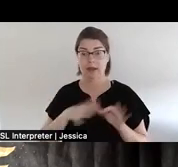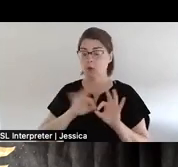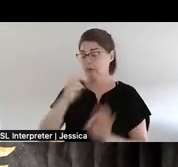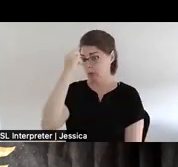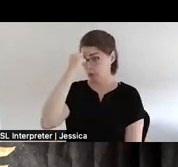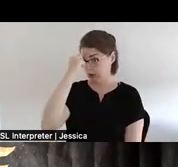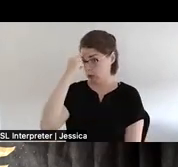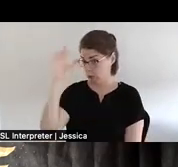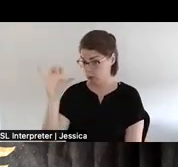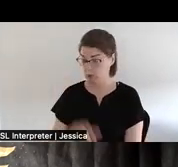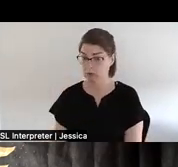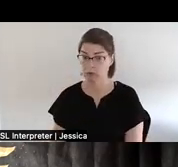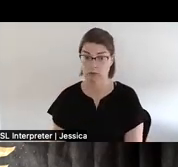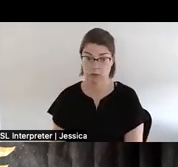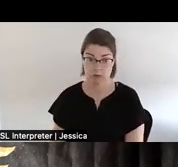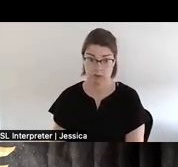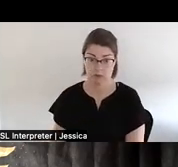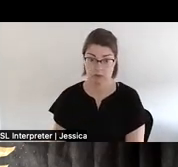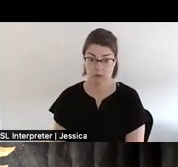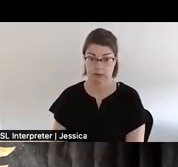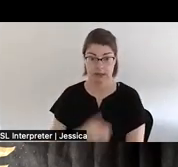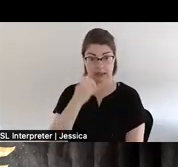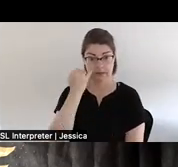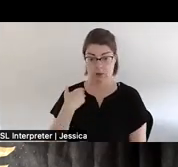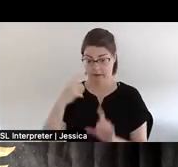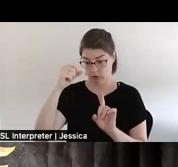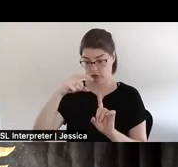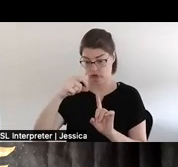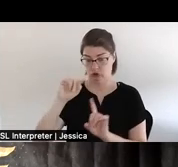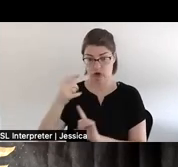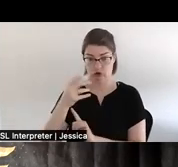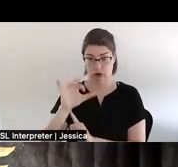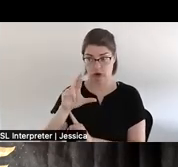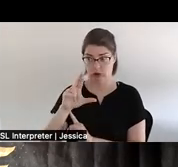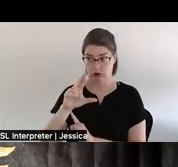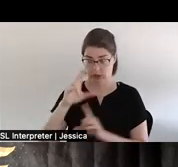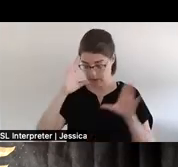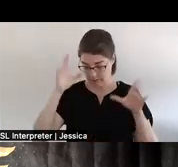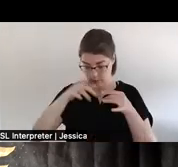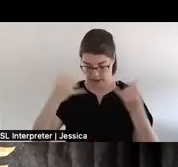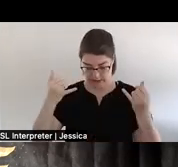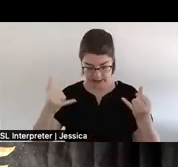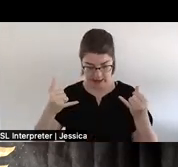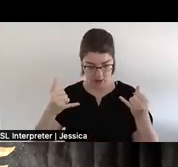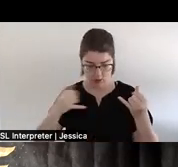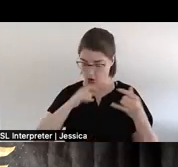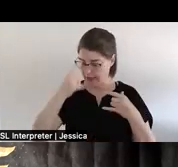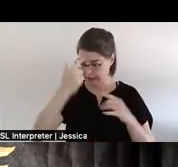To when you're triggered to orient yourself into the here and now. Rather than existing in the past.